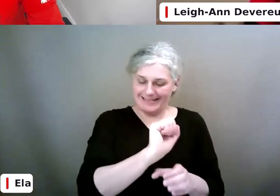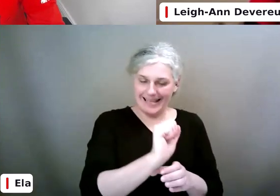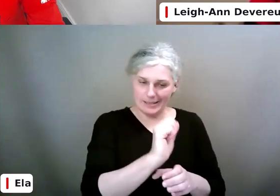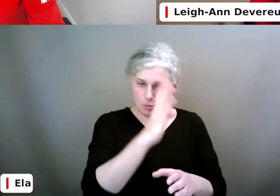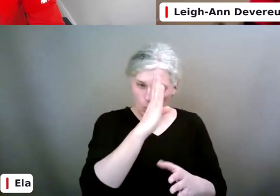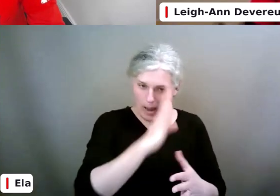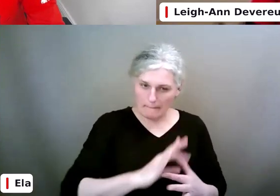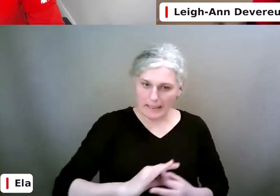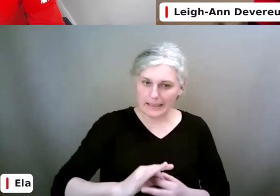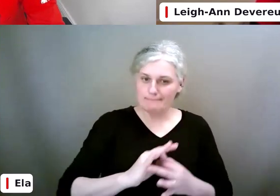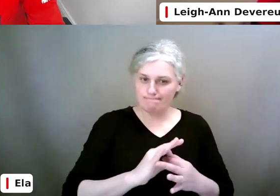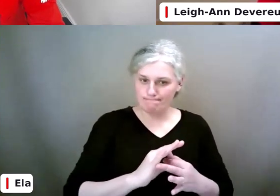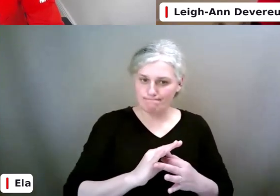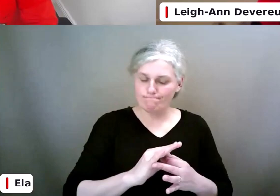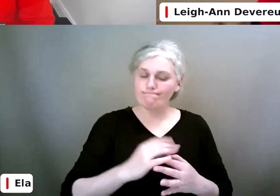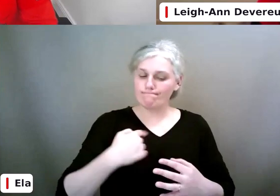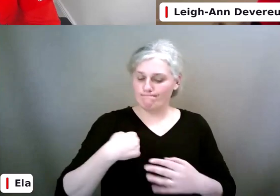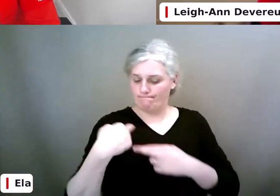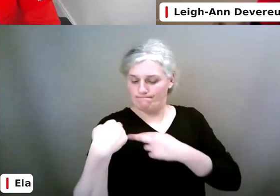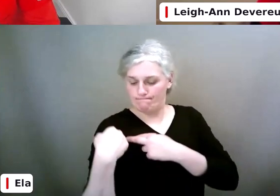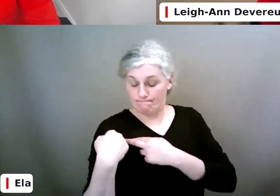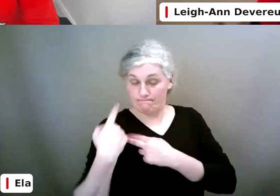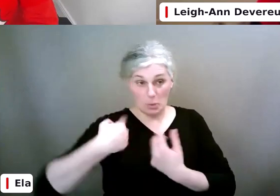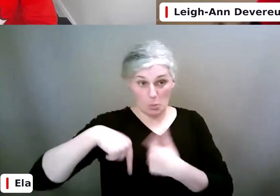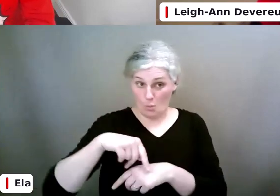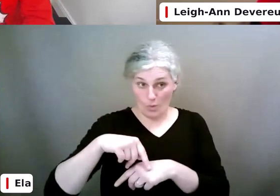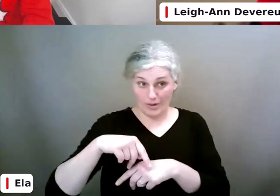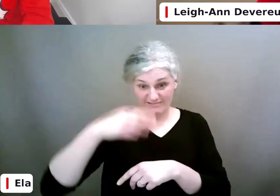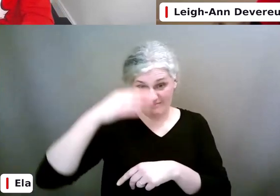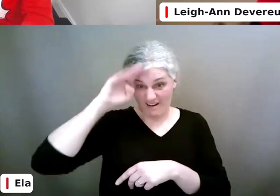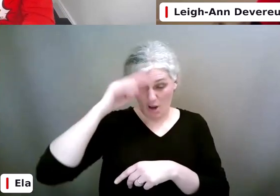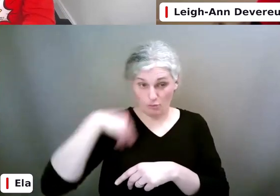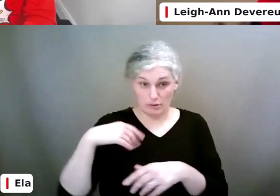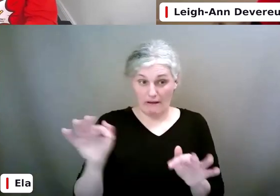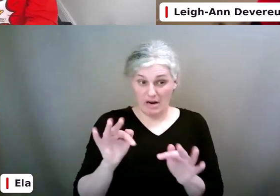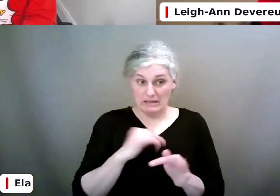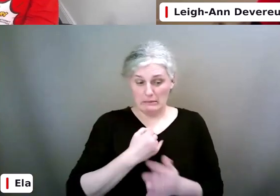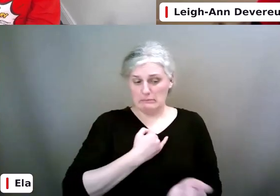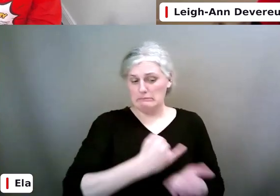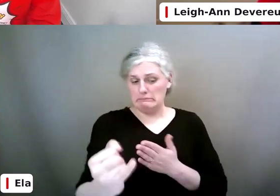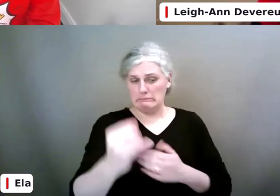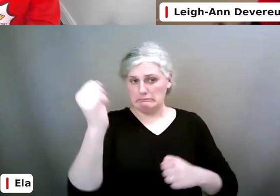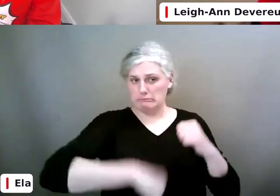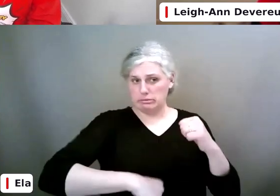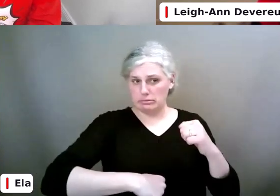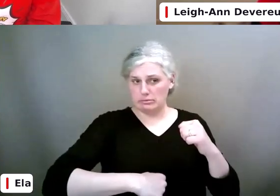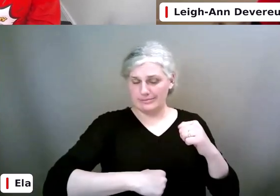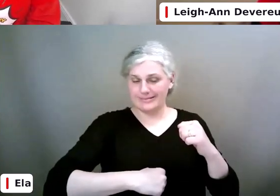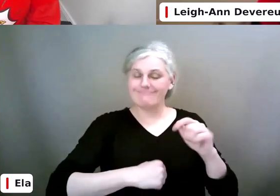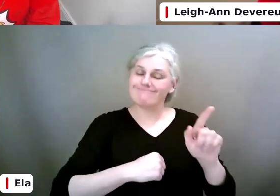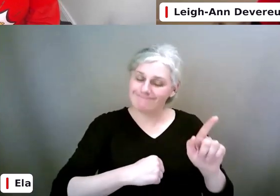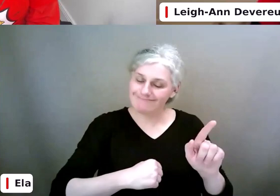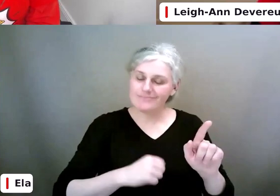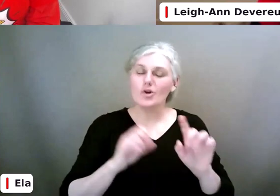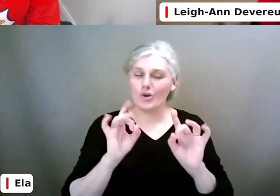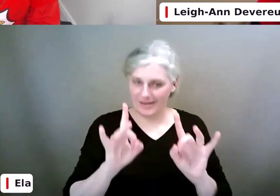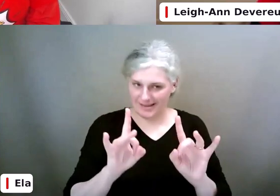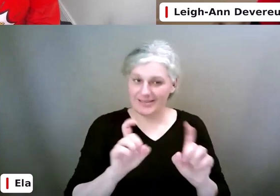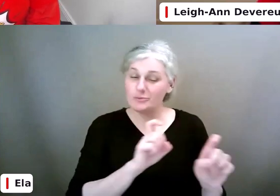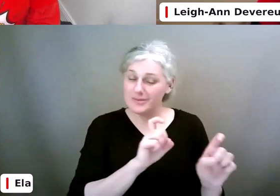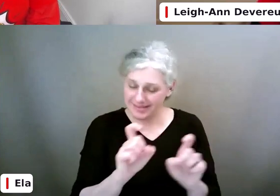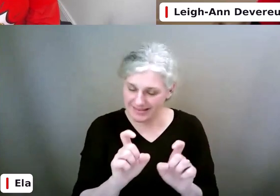And are we as a nation afraid to say no to our kids? I fear sometimes we may be. And it's OK. But I think